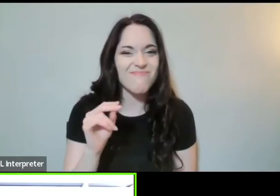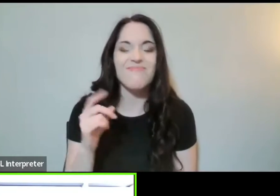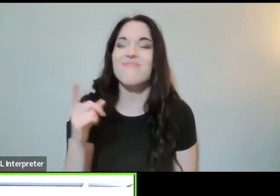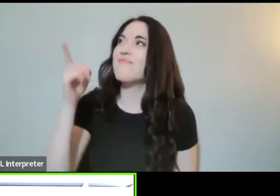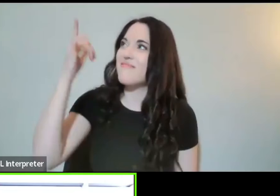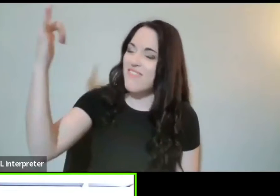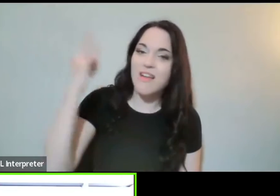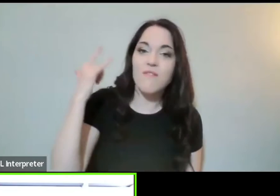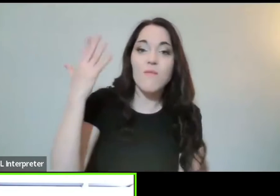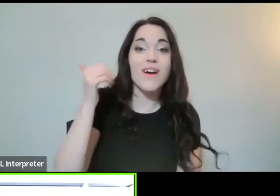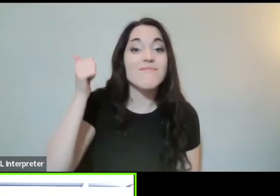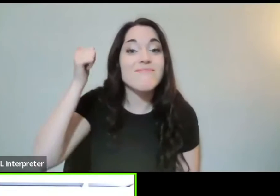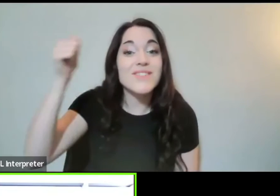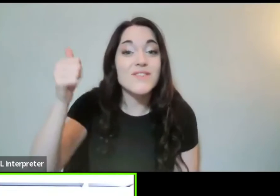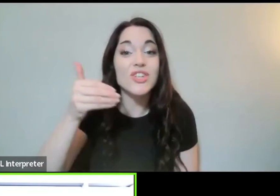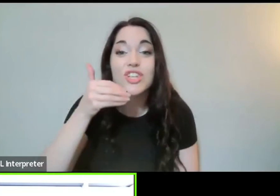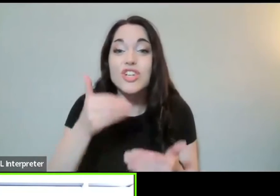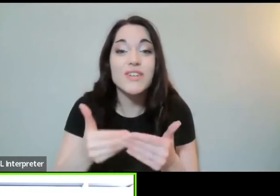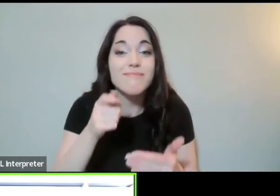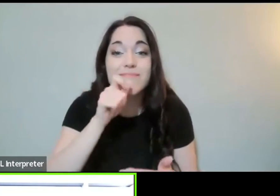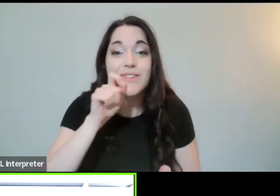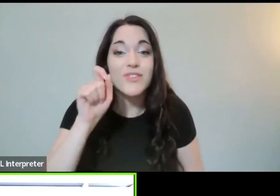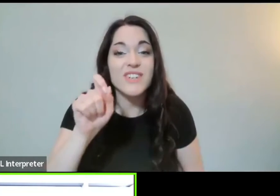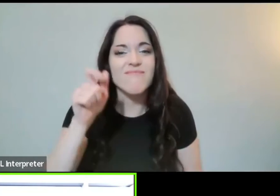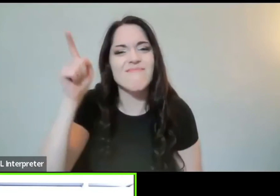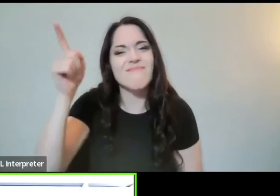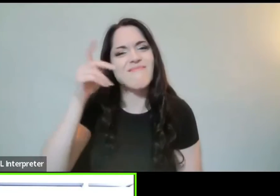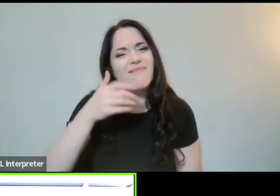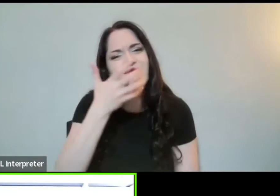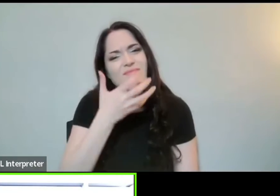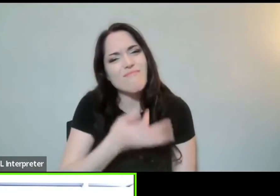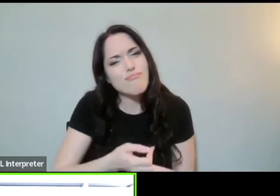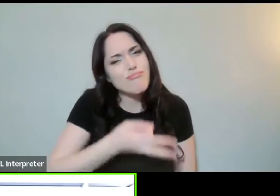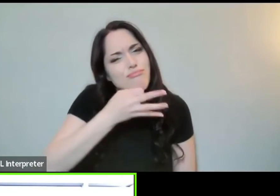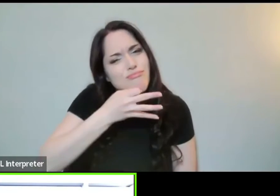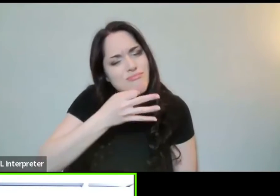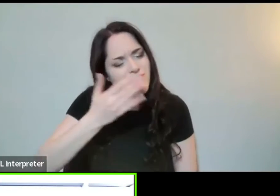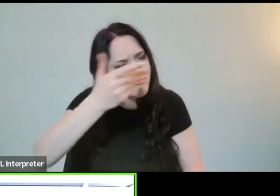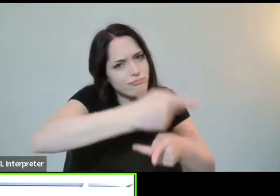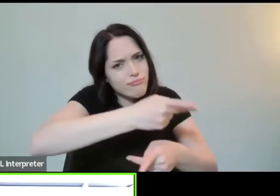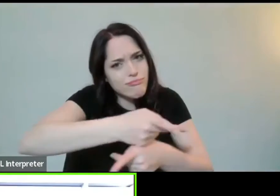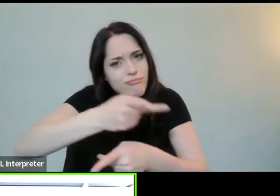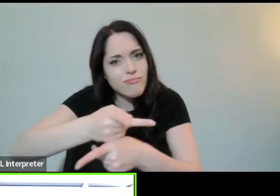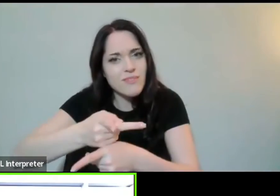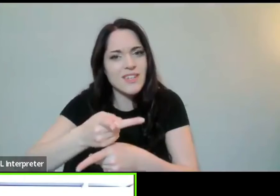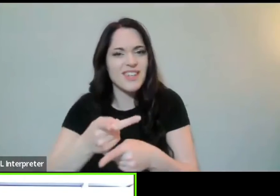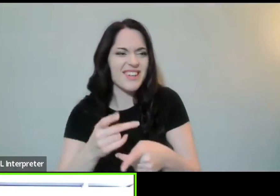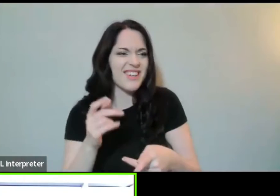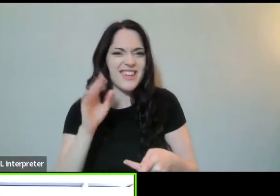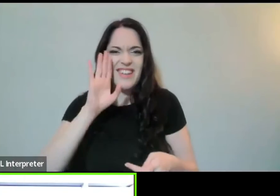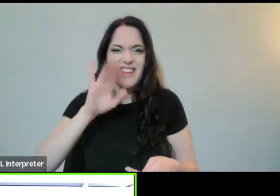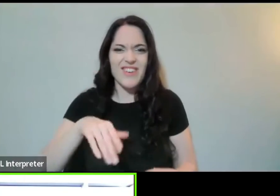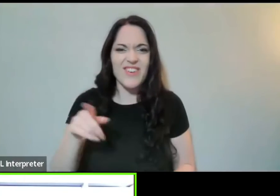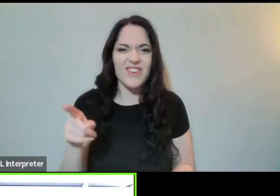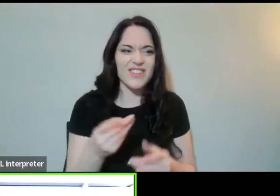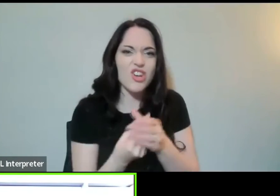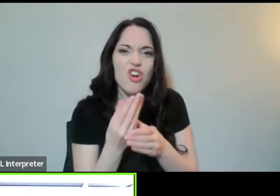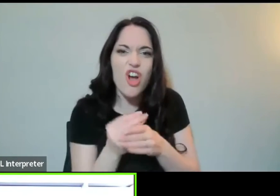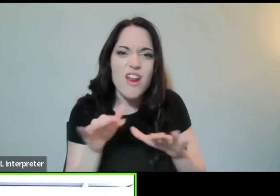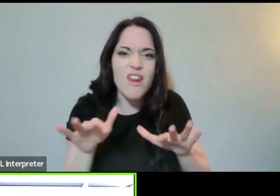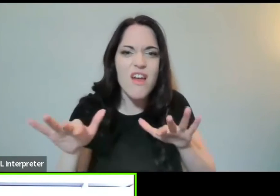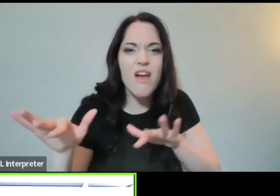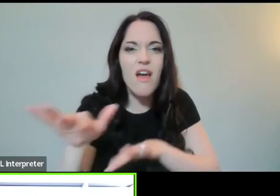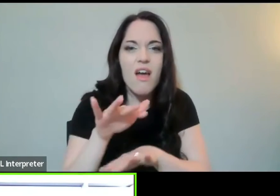The master gardener who knows when our roots are dried out, our leaves